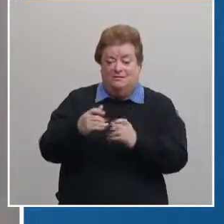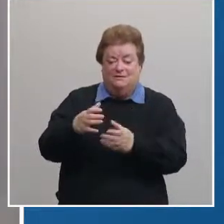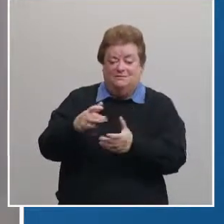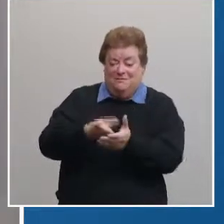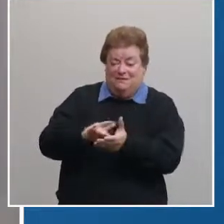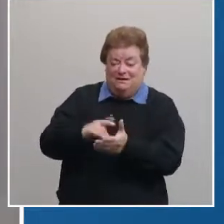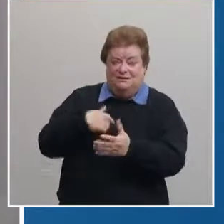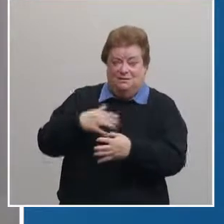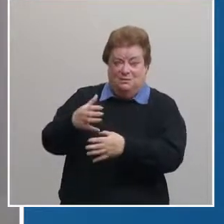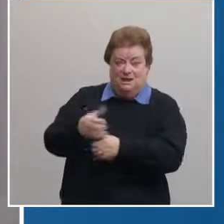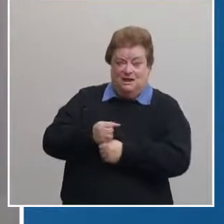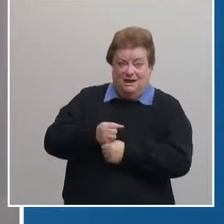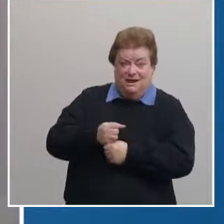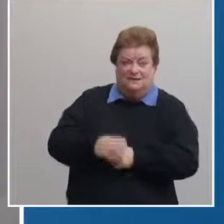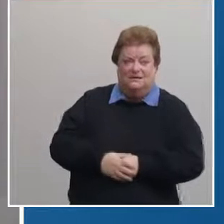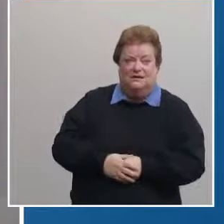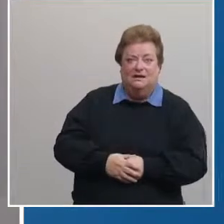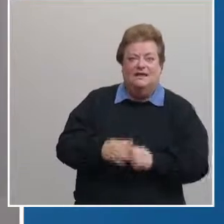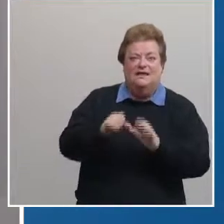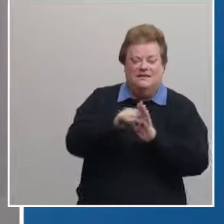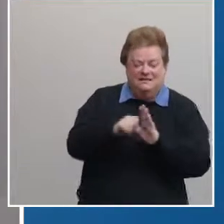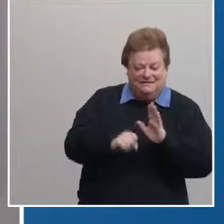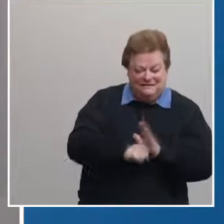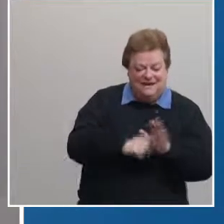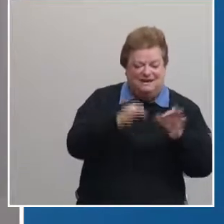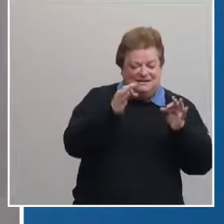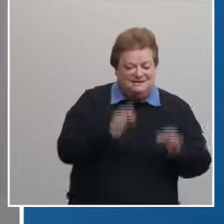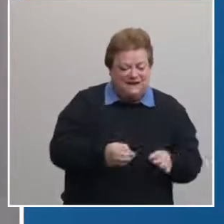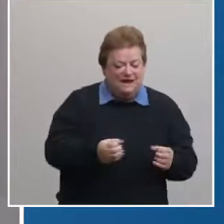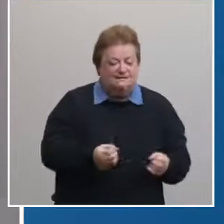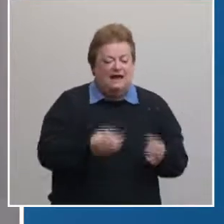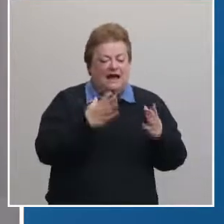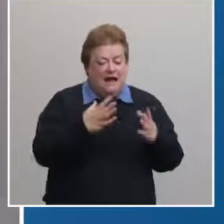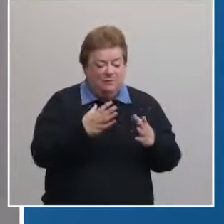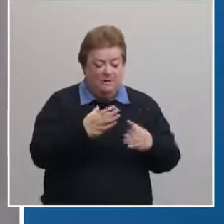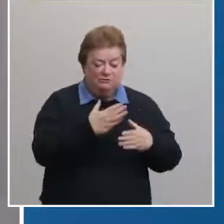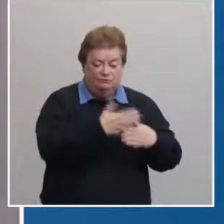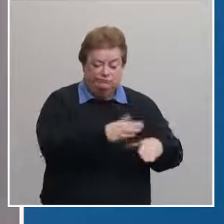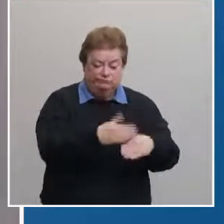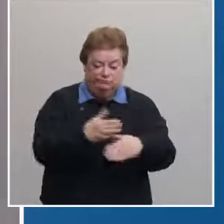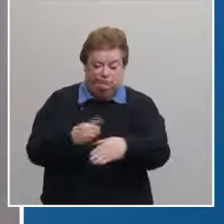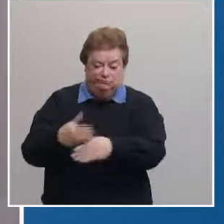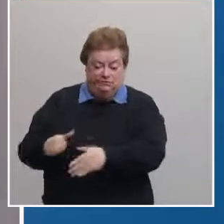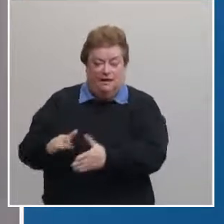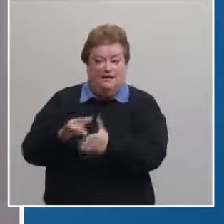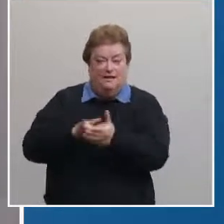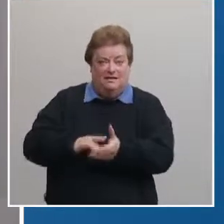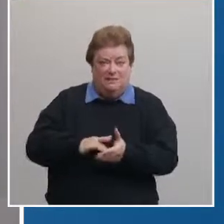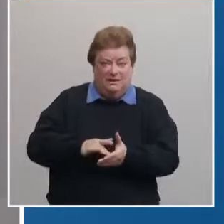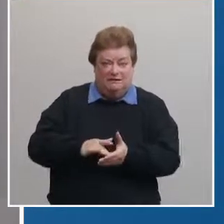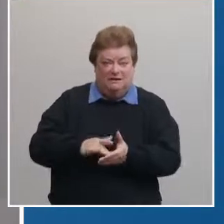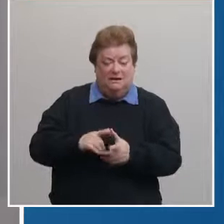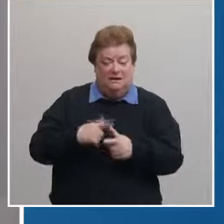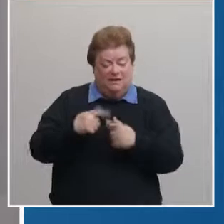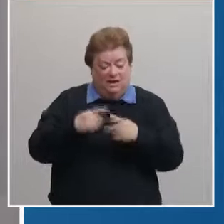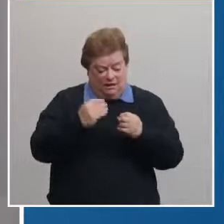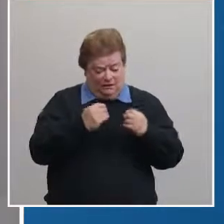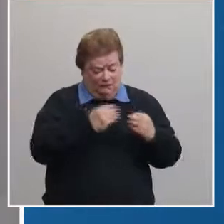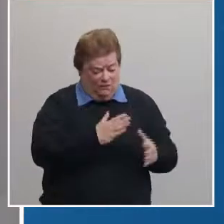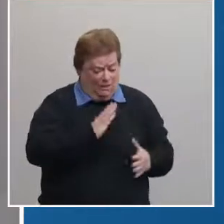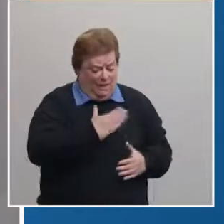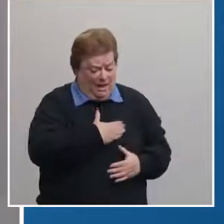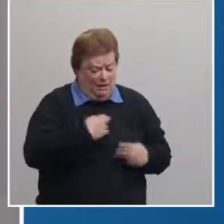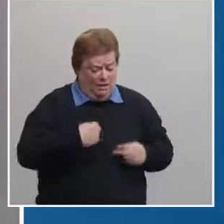works the state determines how much vaccine is allotted to us they have informed our health department that for the